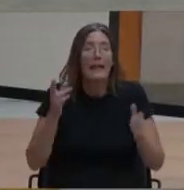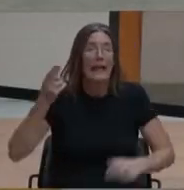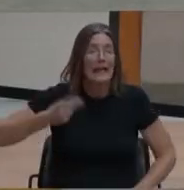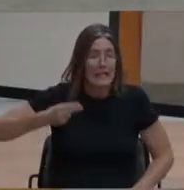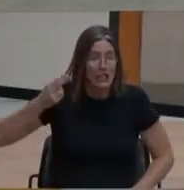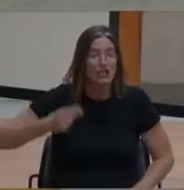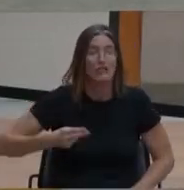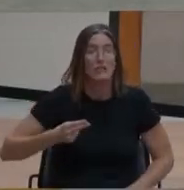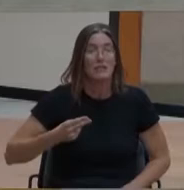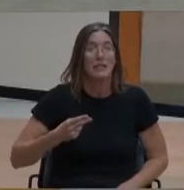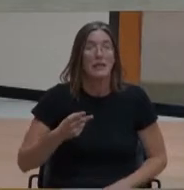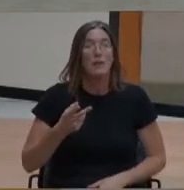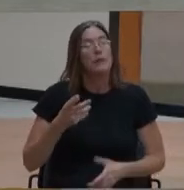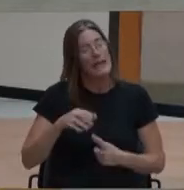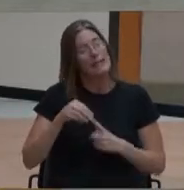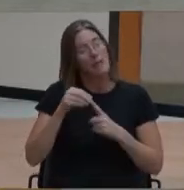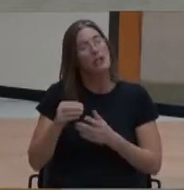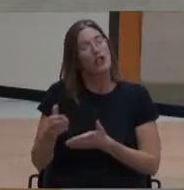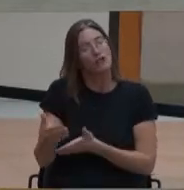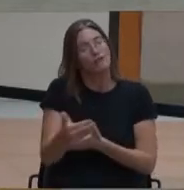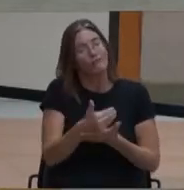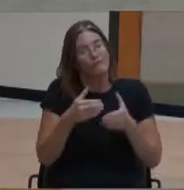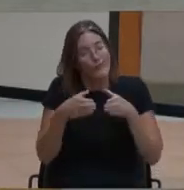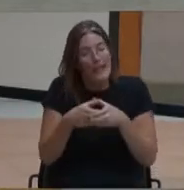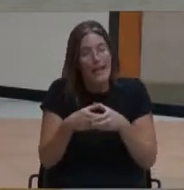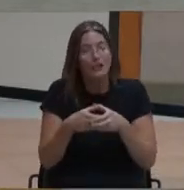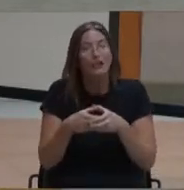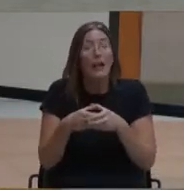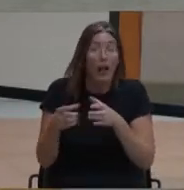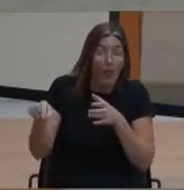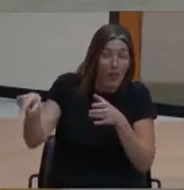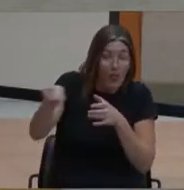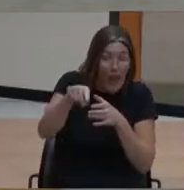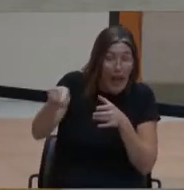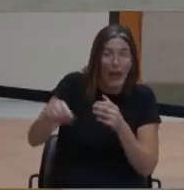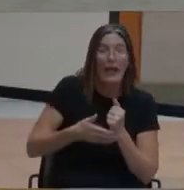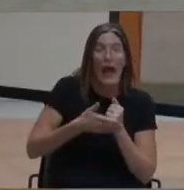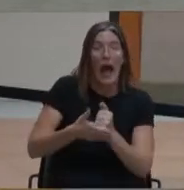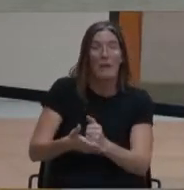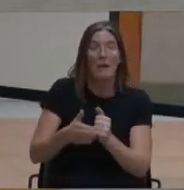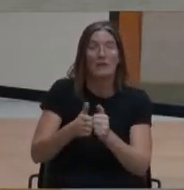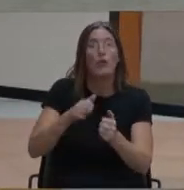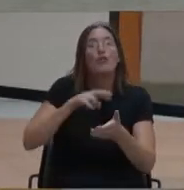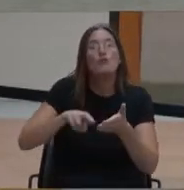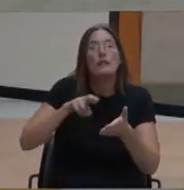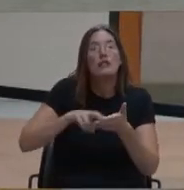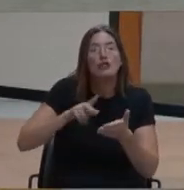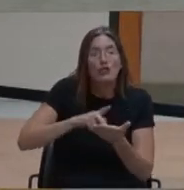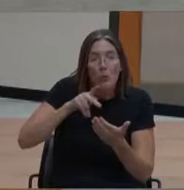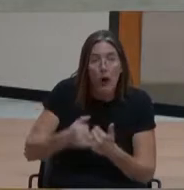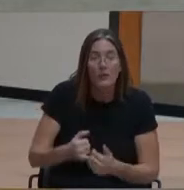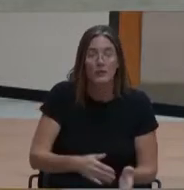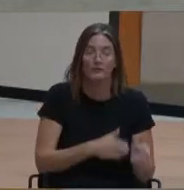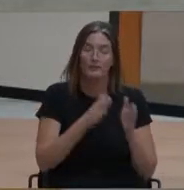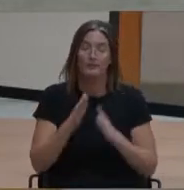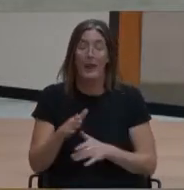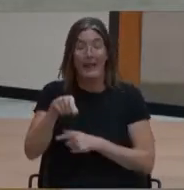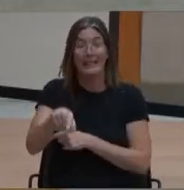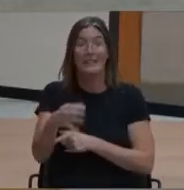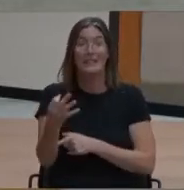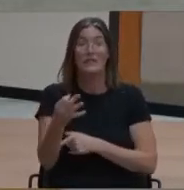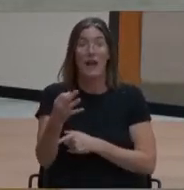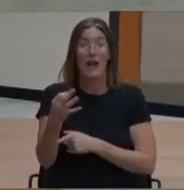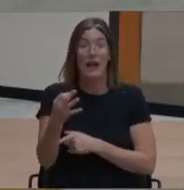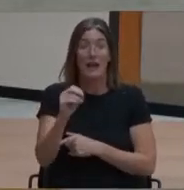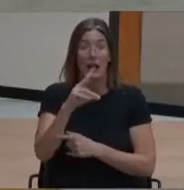Special Collections, which will help us with the research projects. This Friday, this Friday 25th, we have our Halloween Festival from